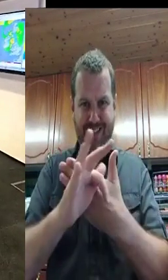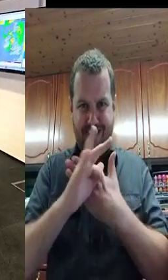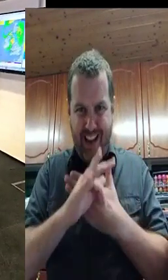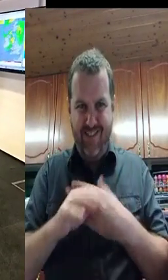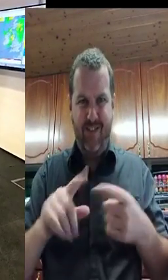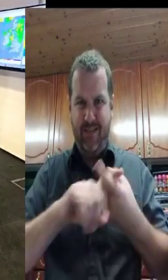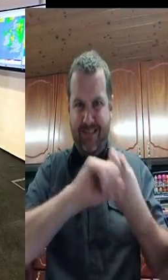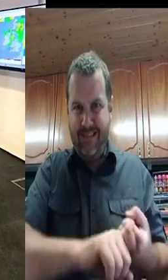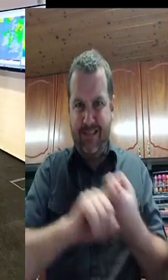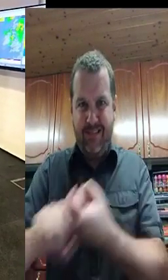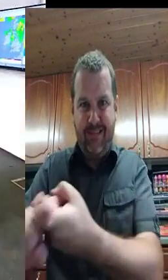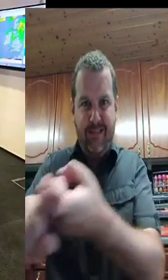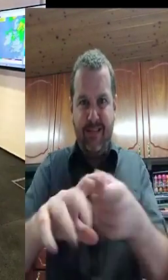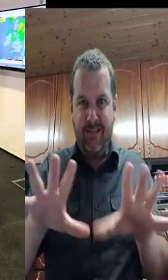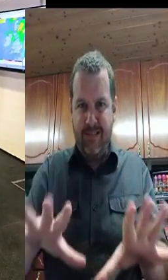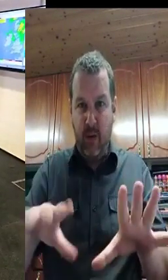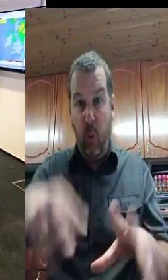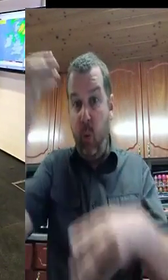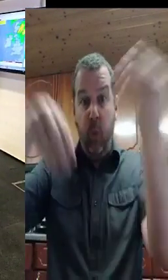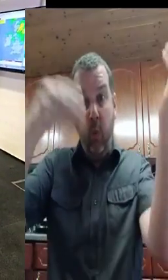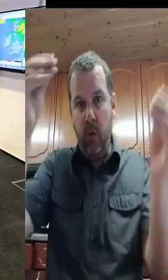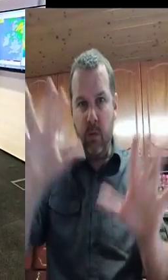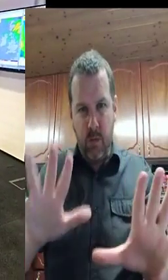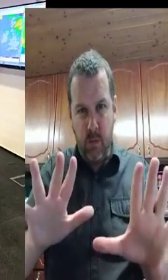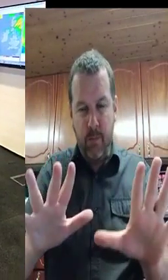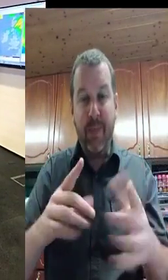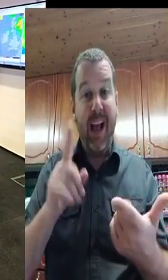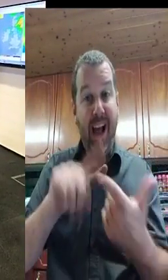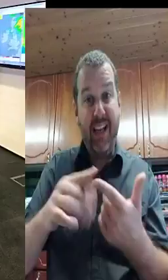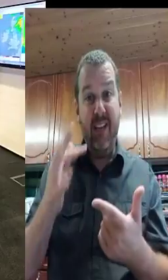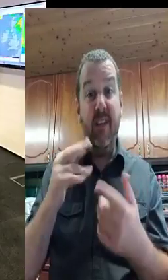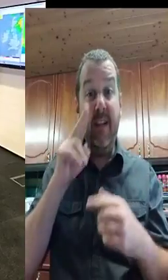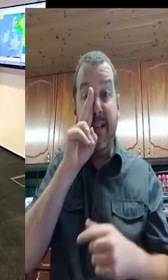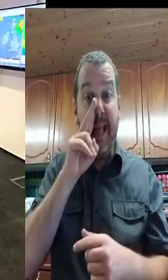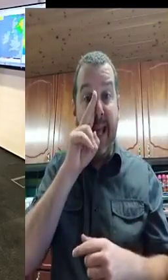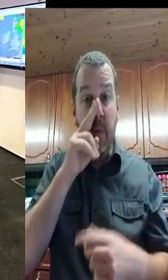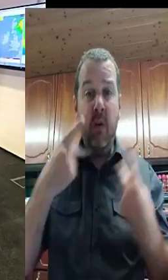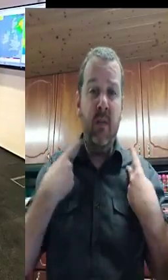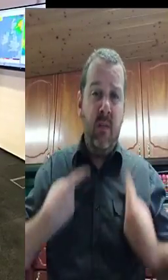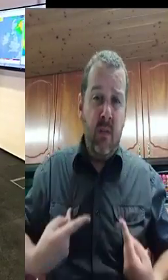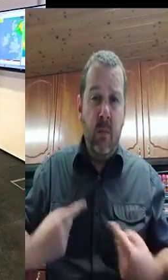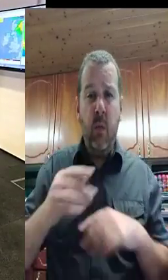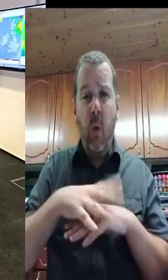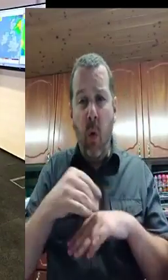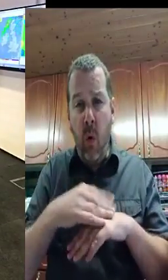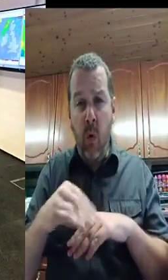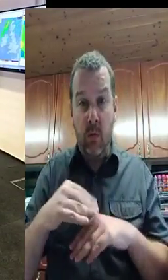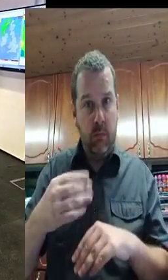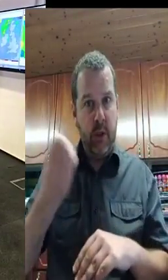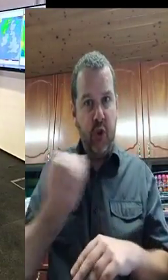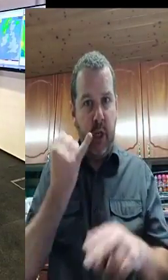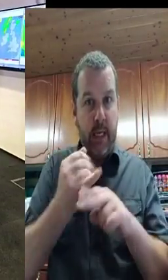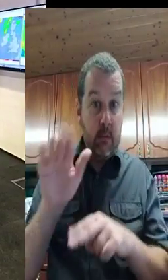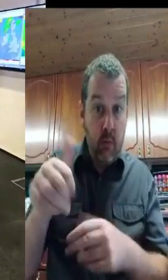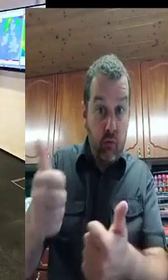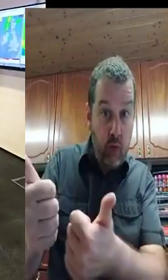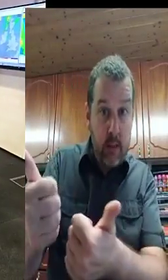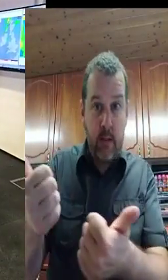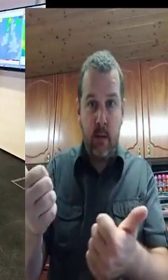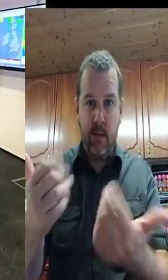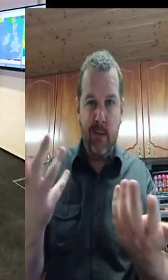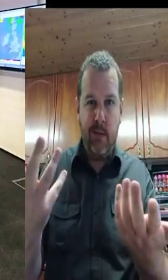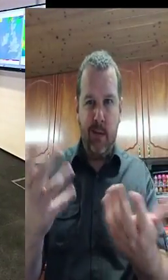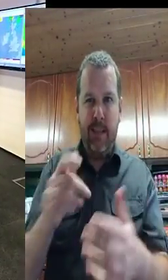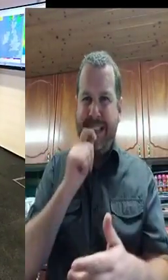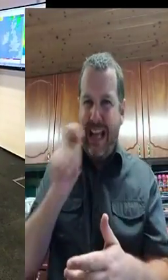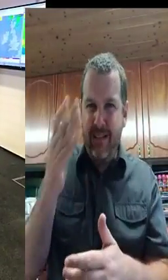Thanks, John. I suppose the severity of the weather that's forecasted, transport and transport networks will be disrupted. So the